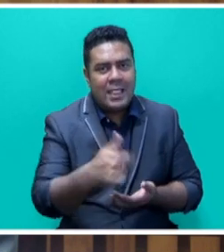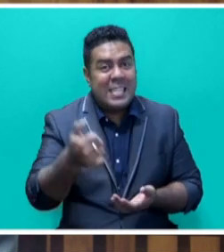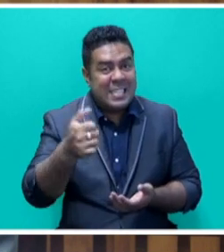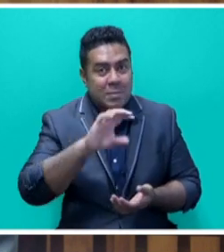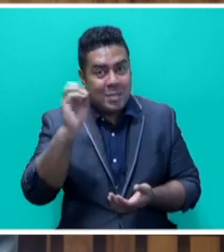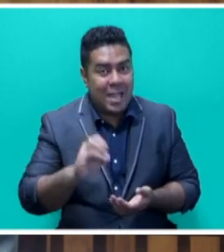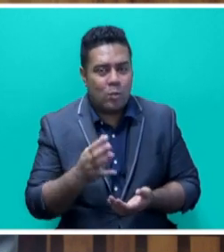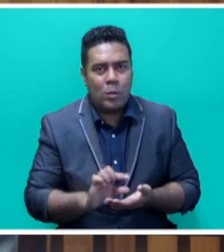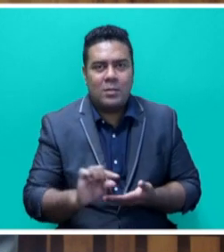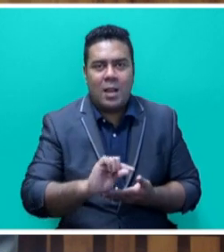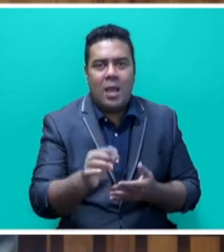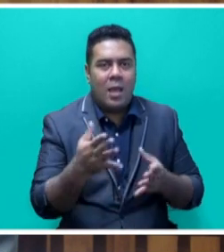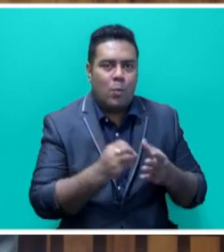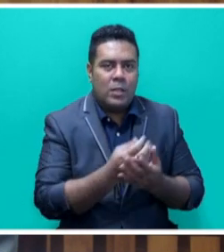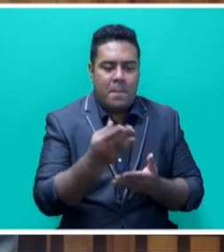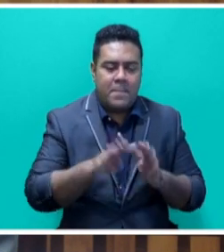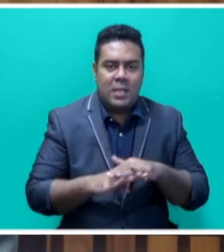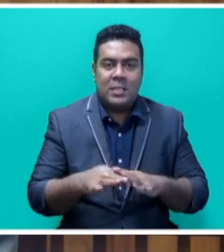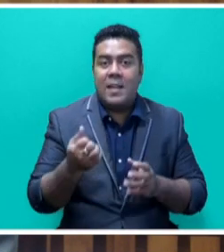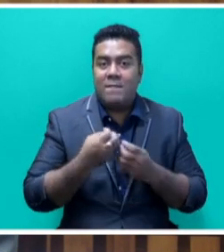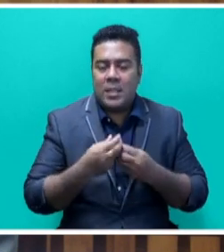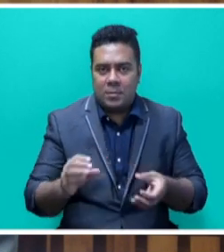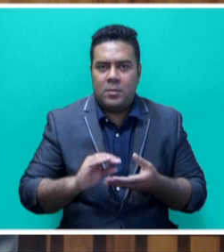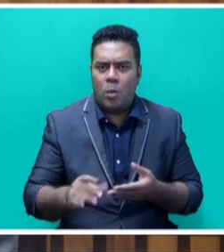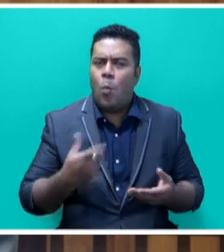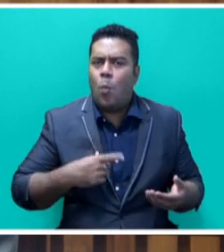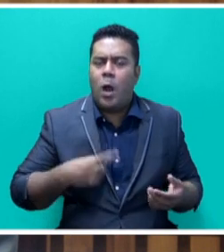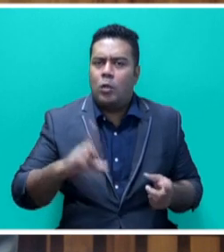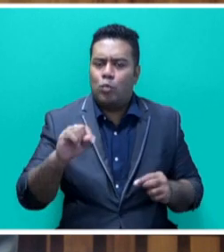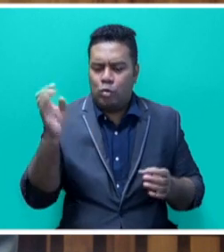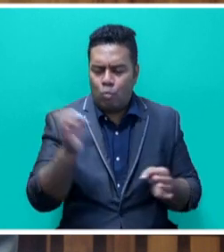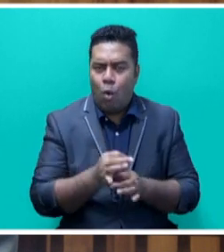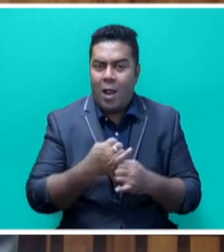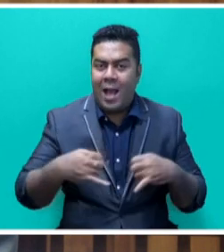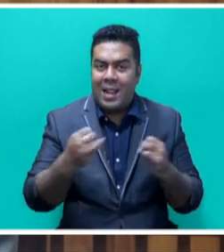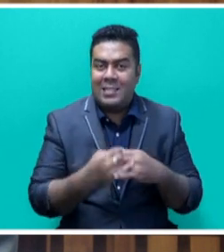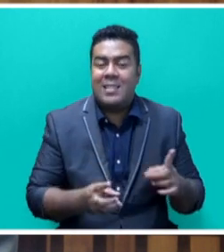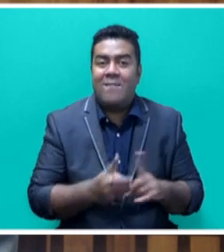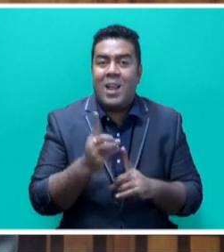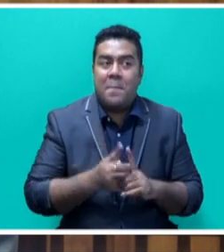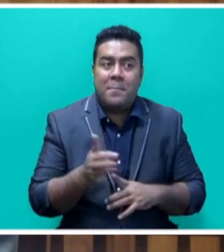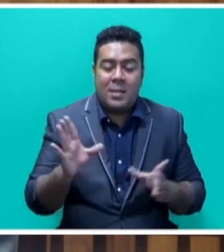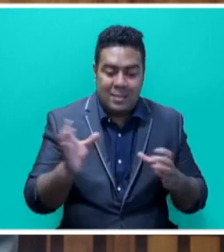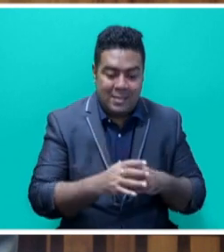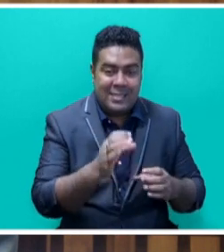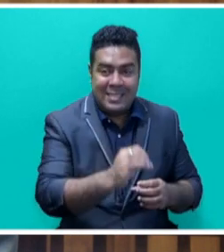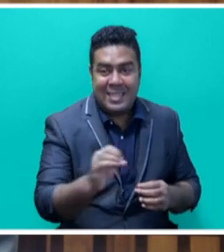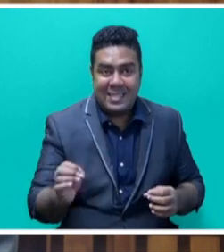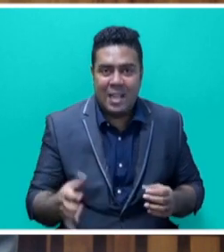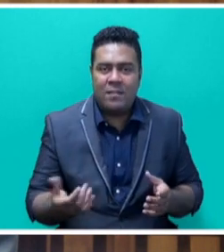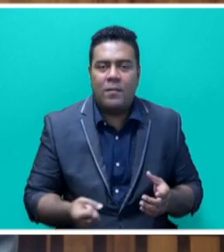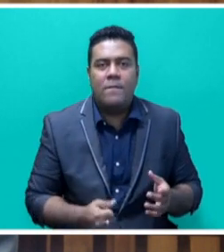% were in the form of equity-based investments. Why do small island developing states have to access finance for their